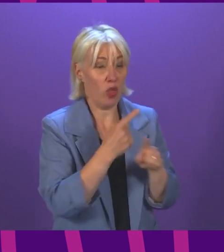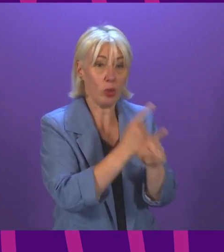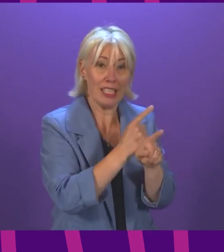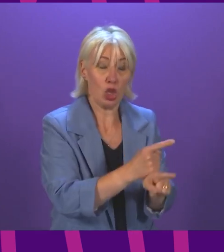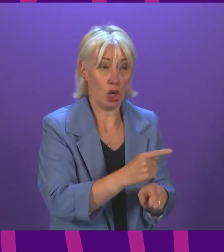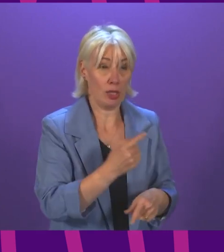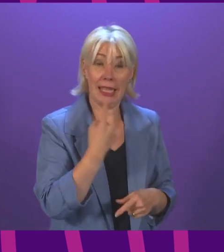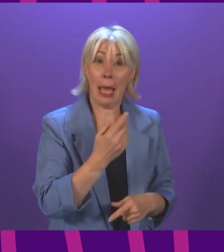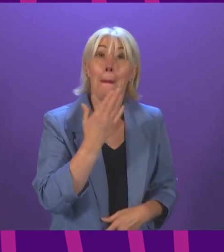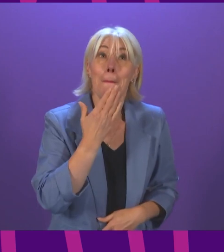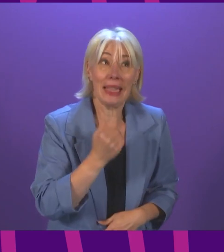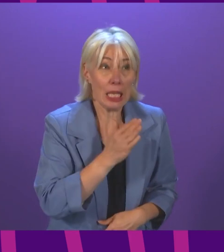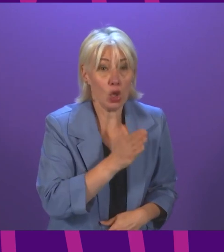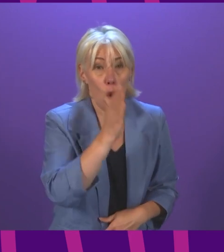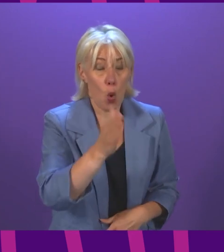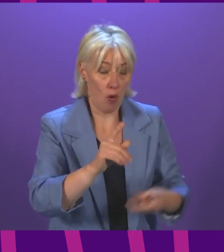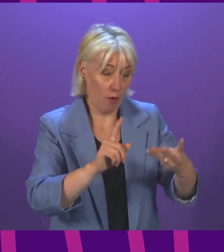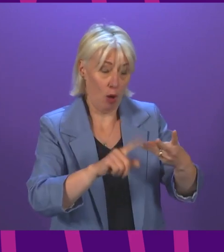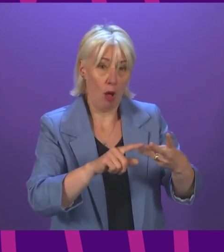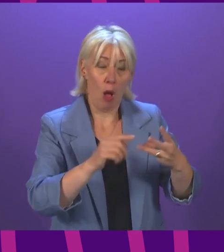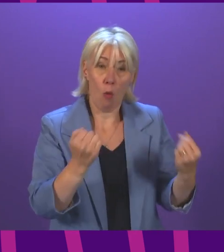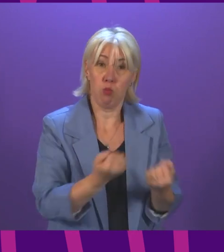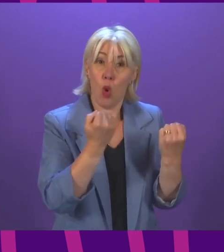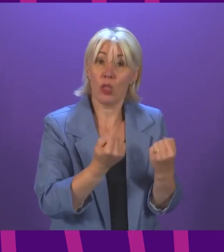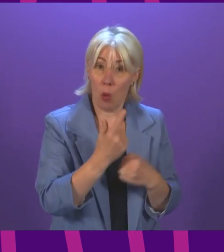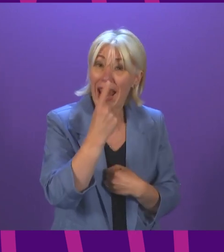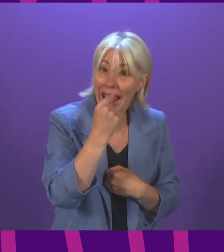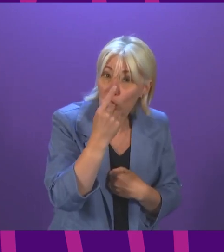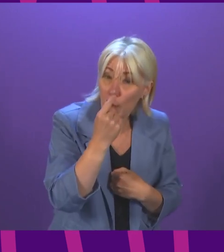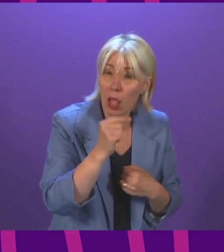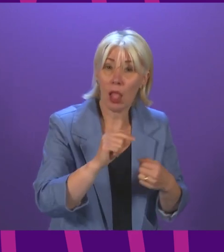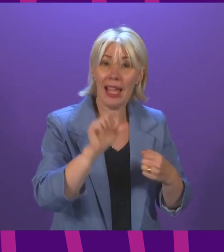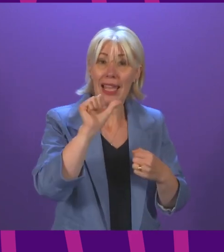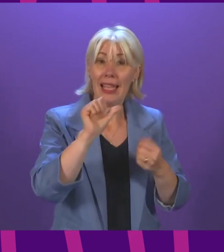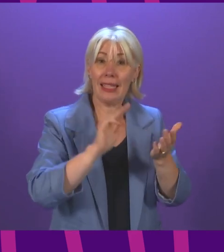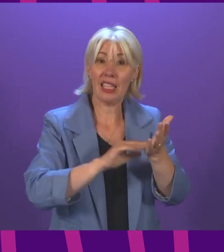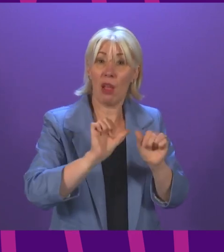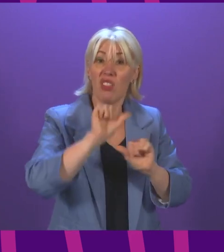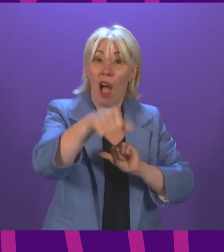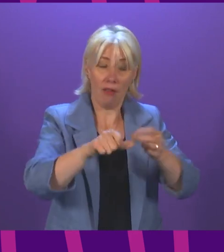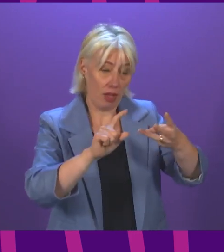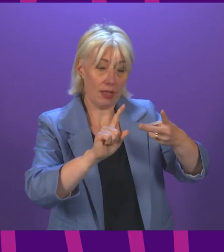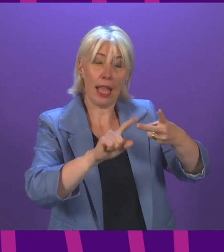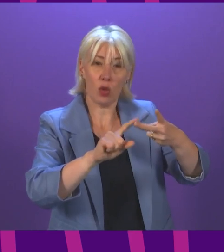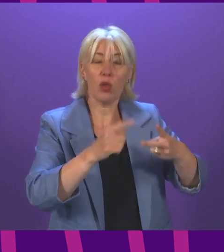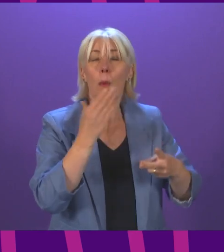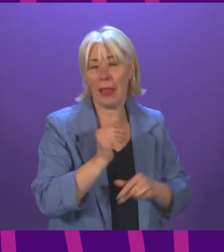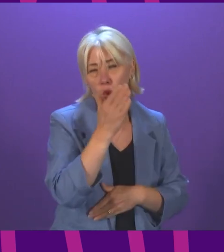do step forward for your booster vaccine when you are eligible, six months after the second dose that you've received.